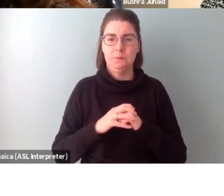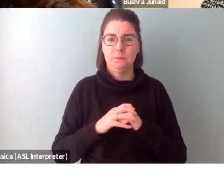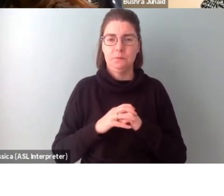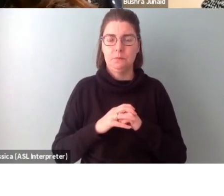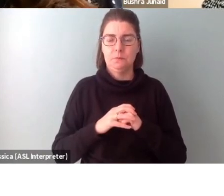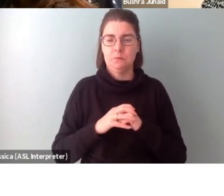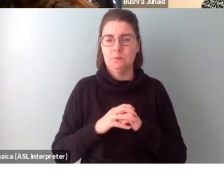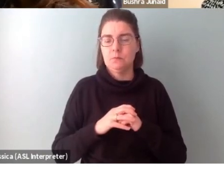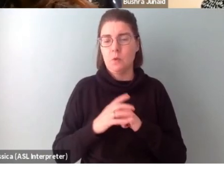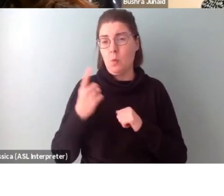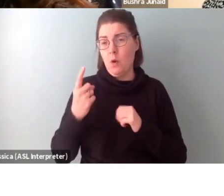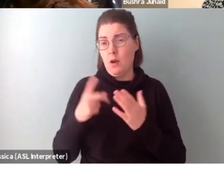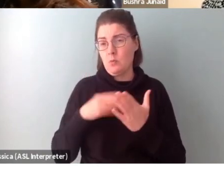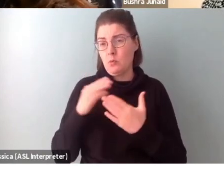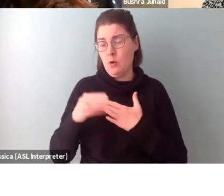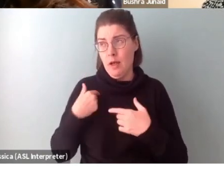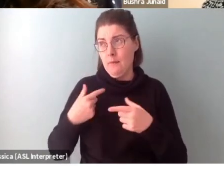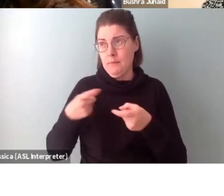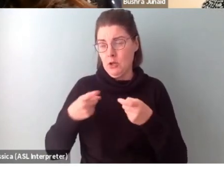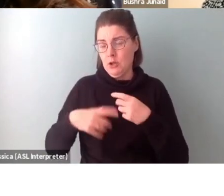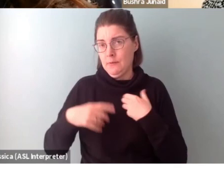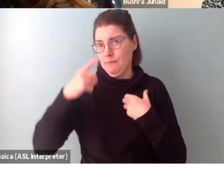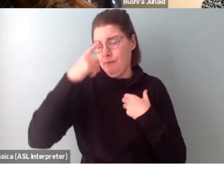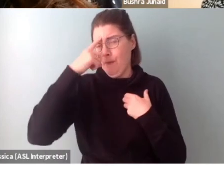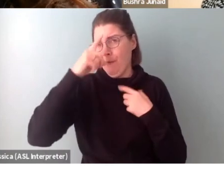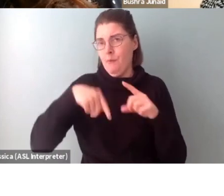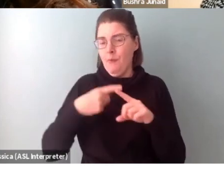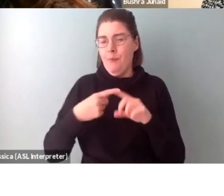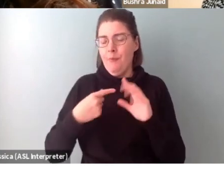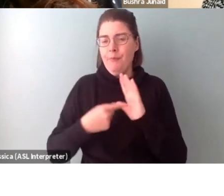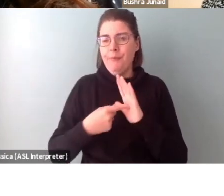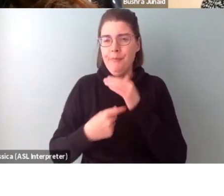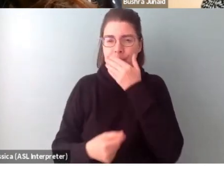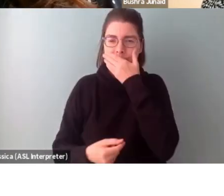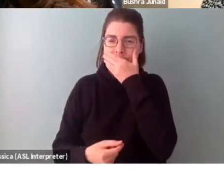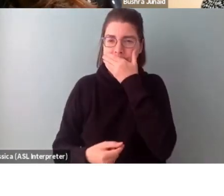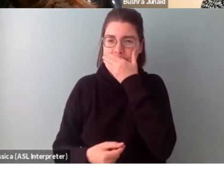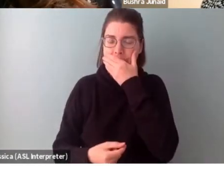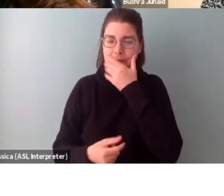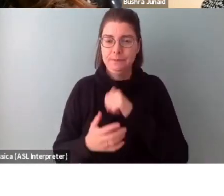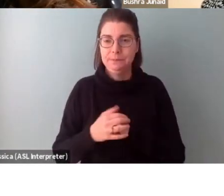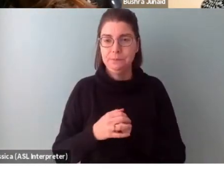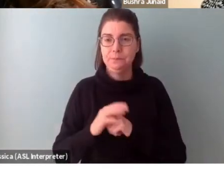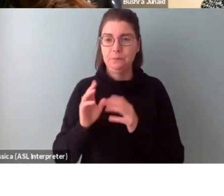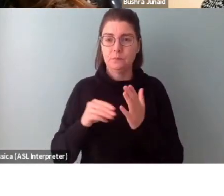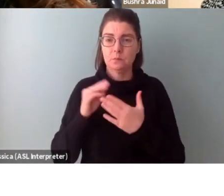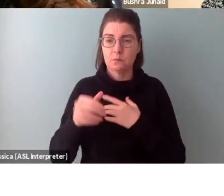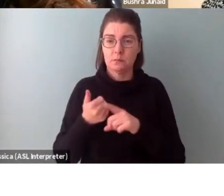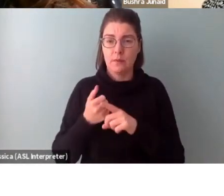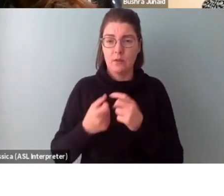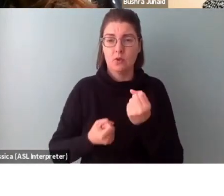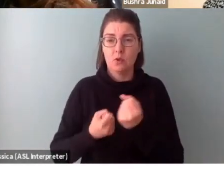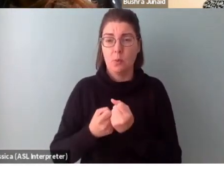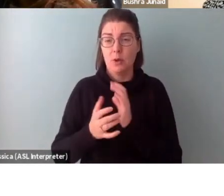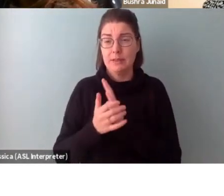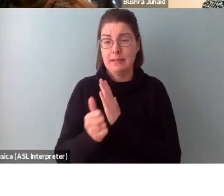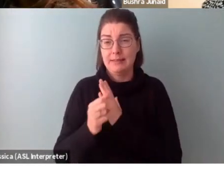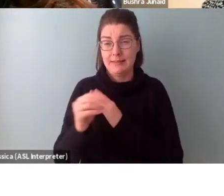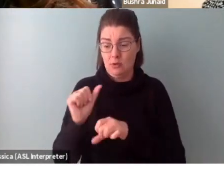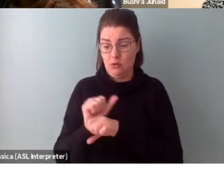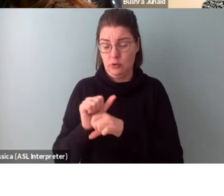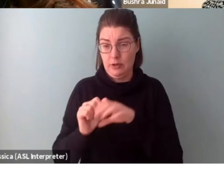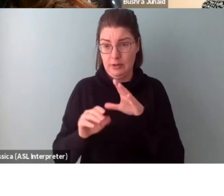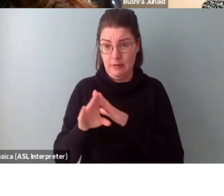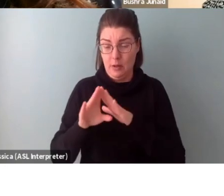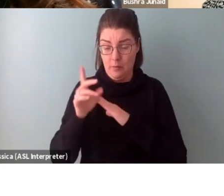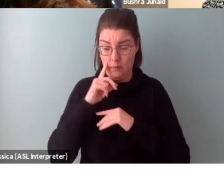one of the programs I'm managing, I'm thinking about, it's a program that supports skills and career development for